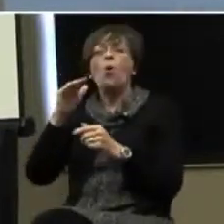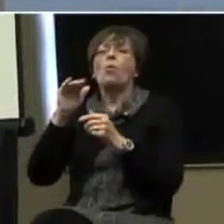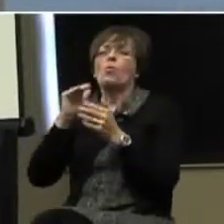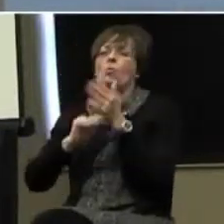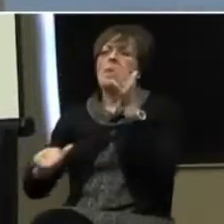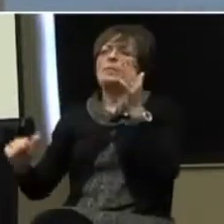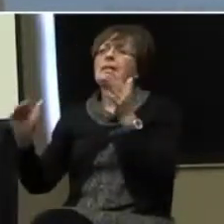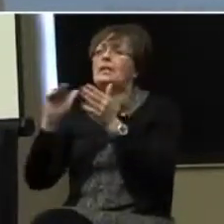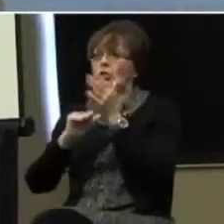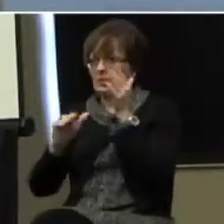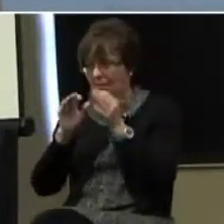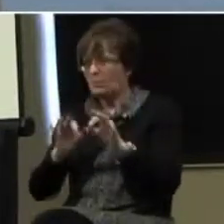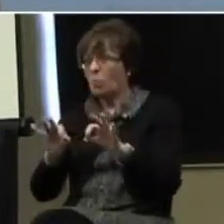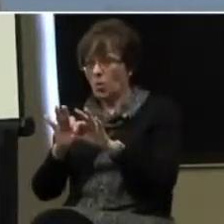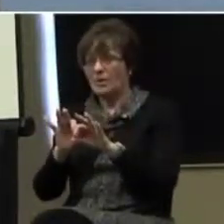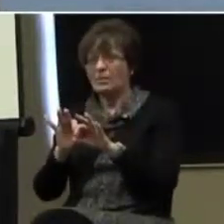correct?